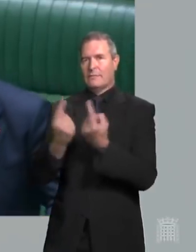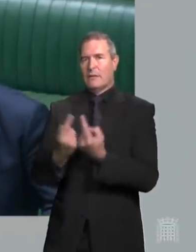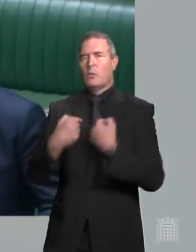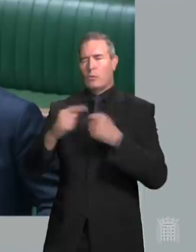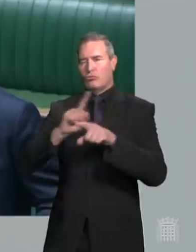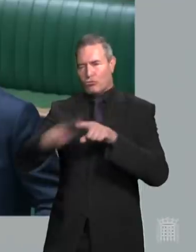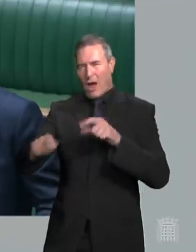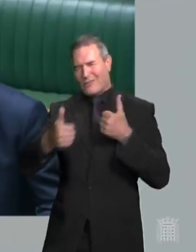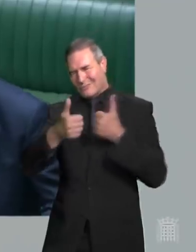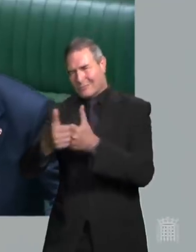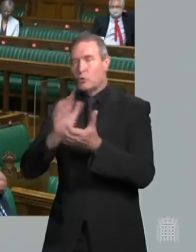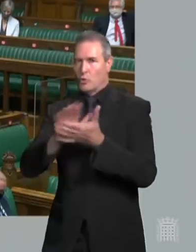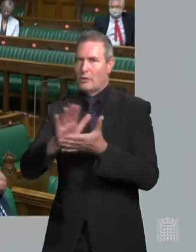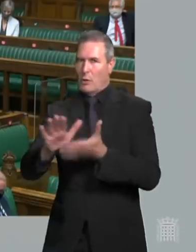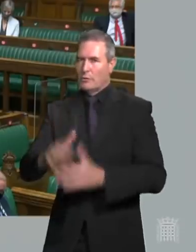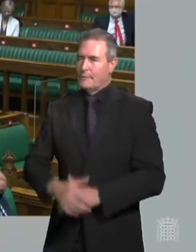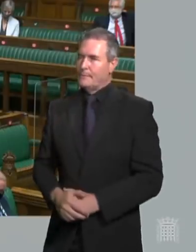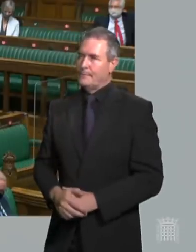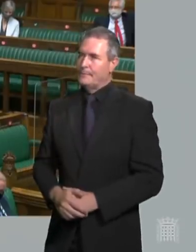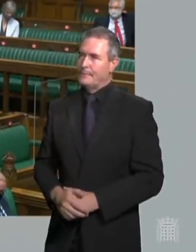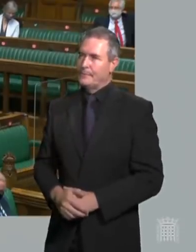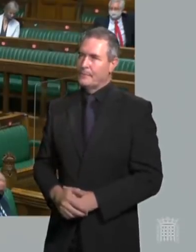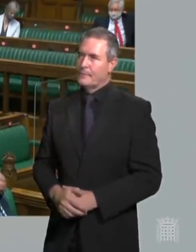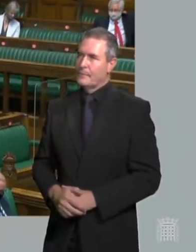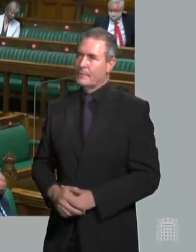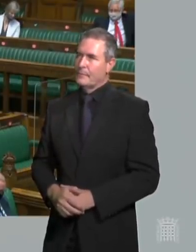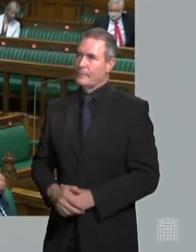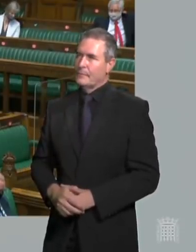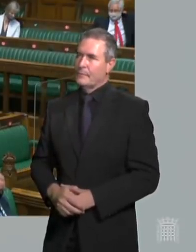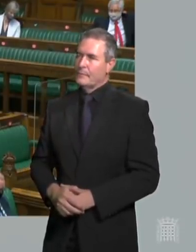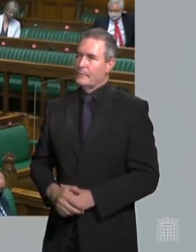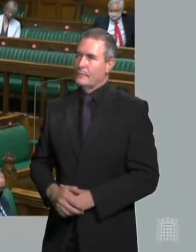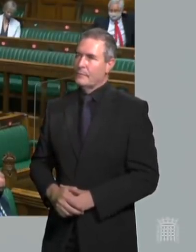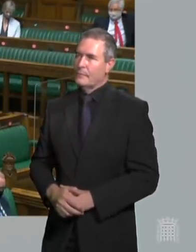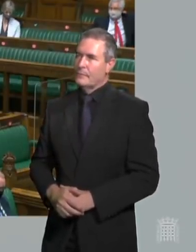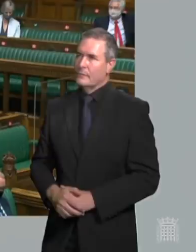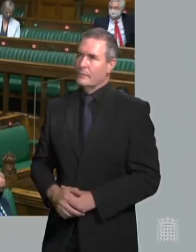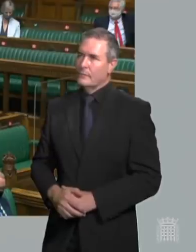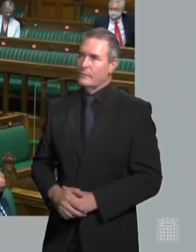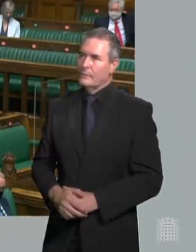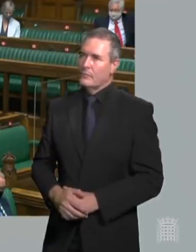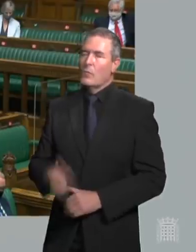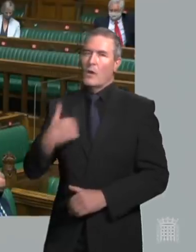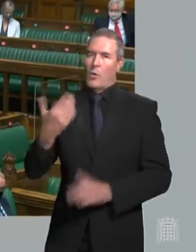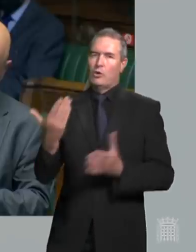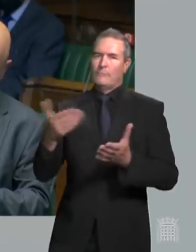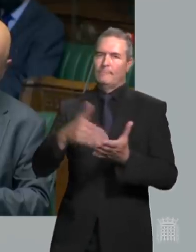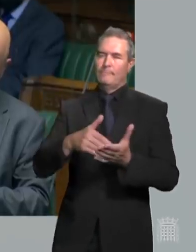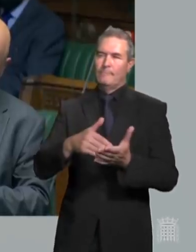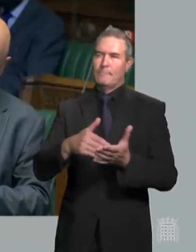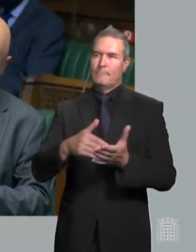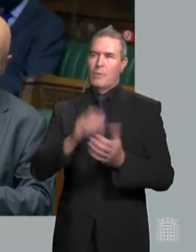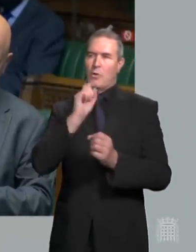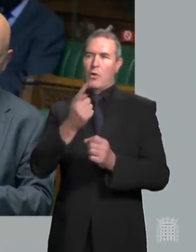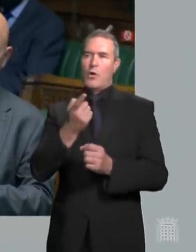everything we can to sort it out. I'll have me. Thank you, Mr Speaker. I'd like to add my voice on behalf of the Albu Party to the